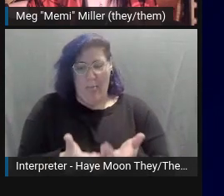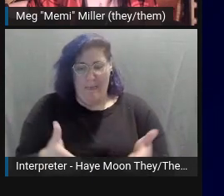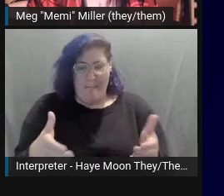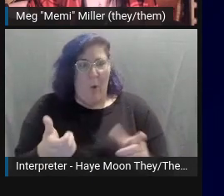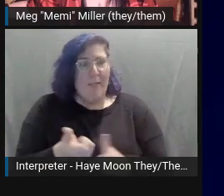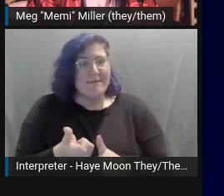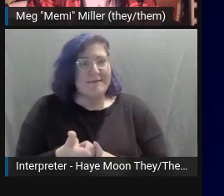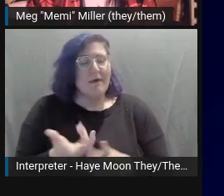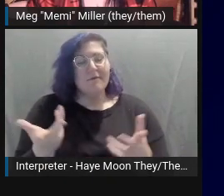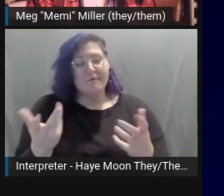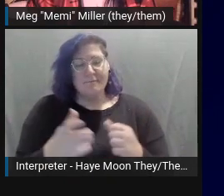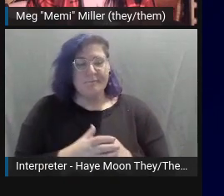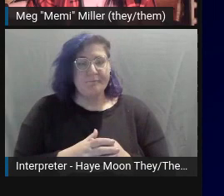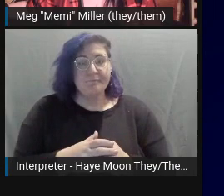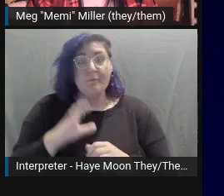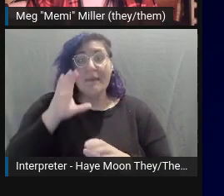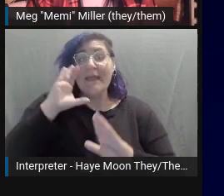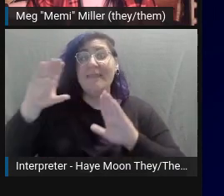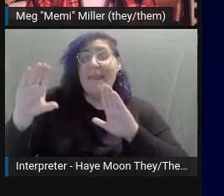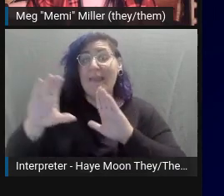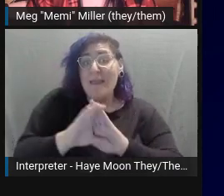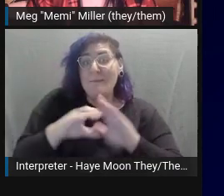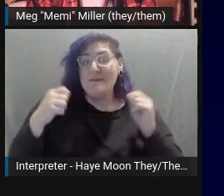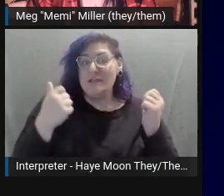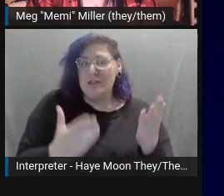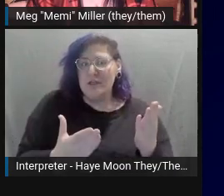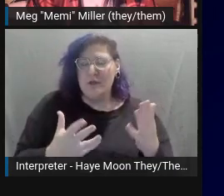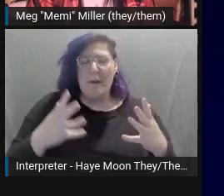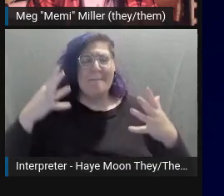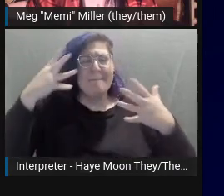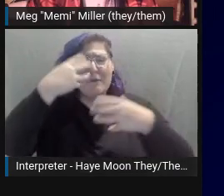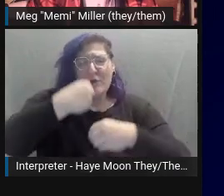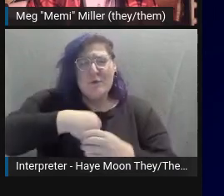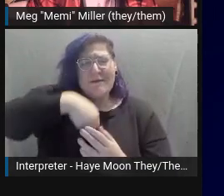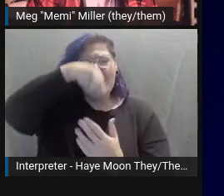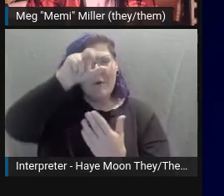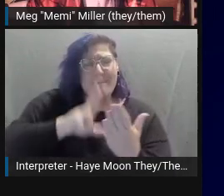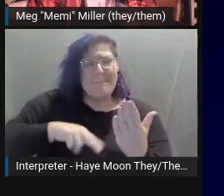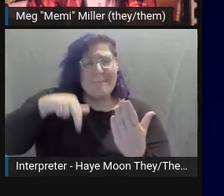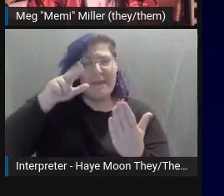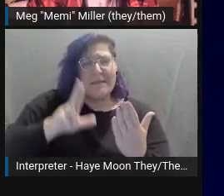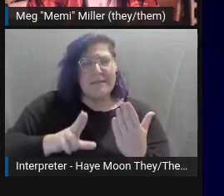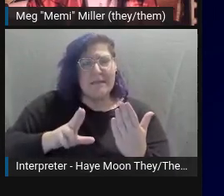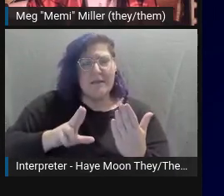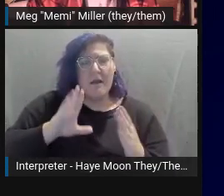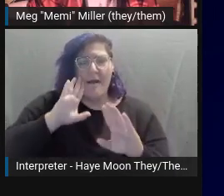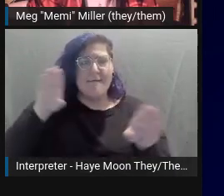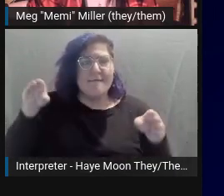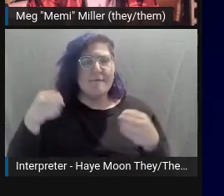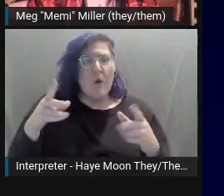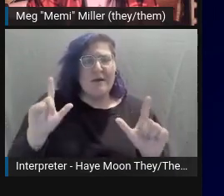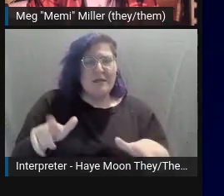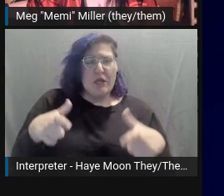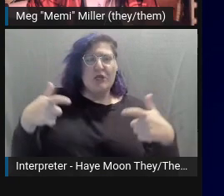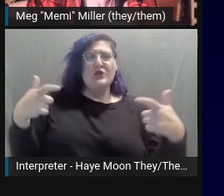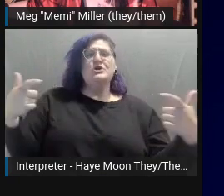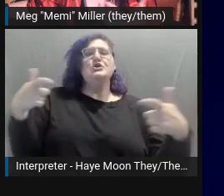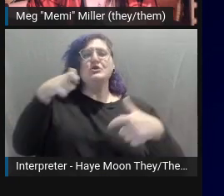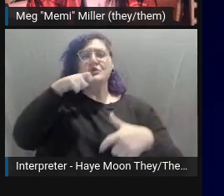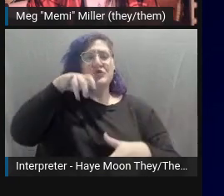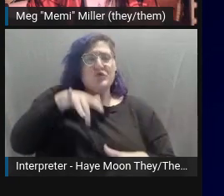The image on this page is a beautiful painting. The canvas is primarily focused on a huge intimidating dragon.